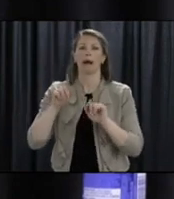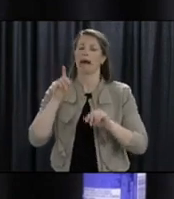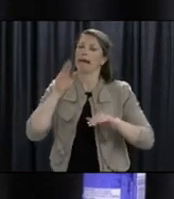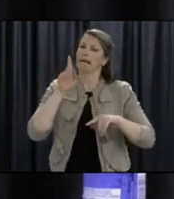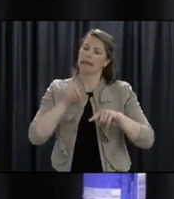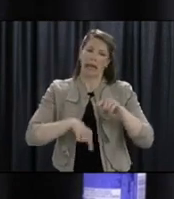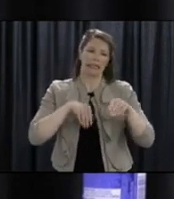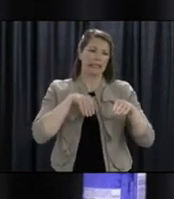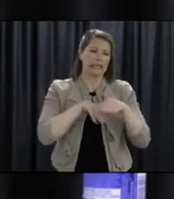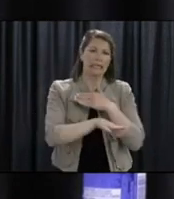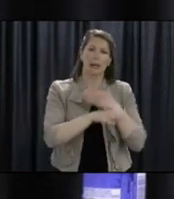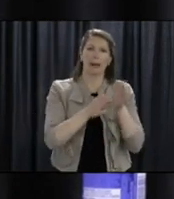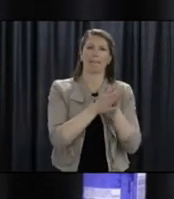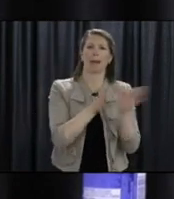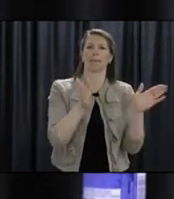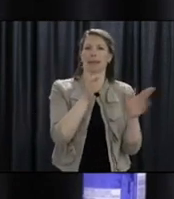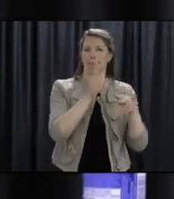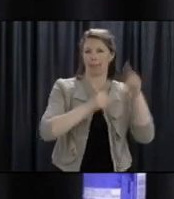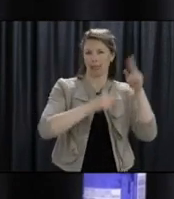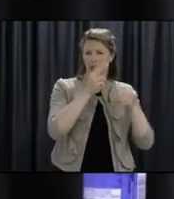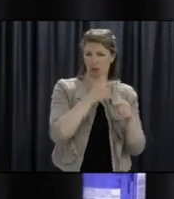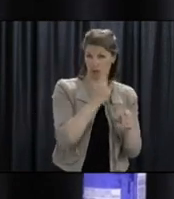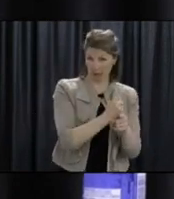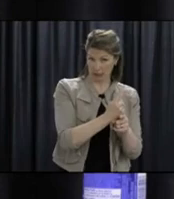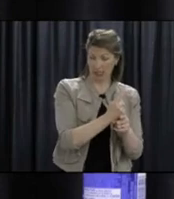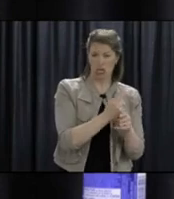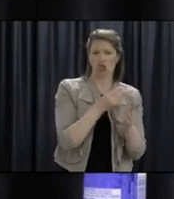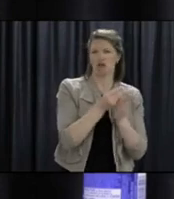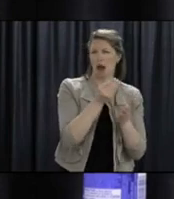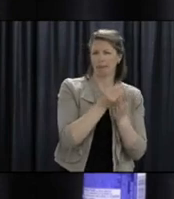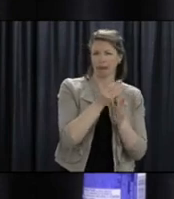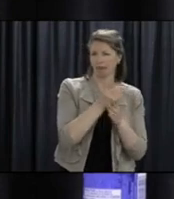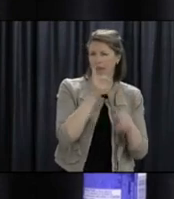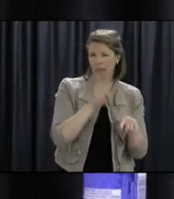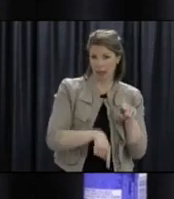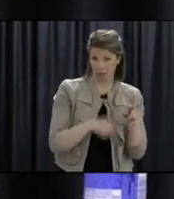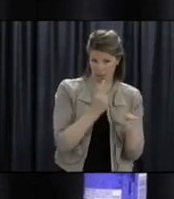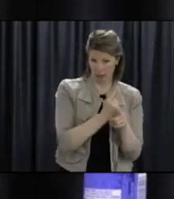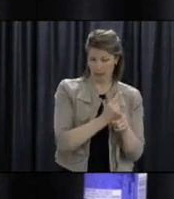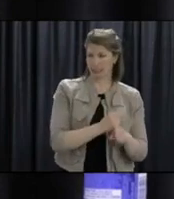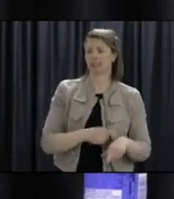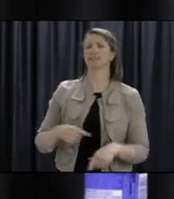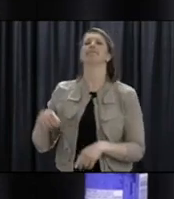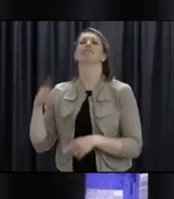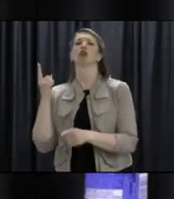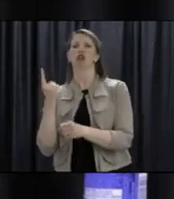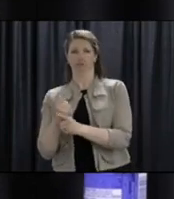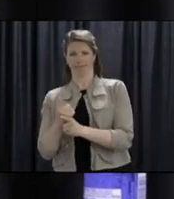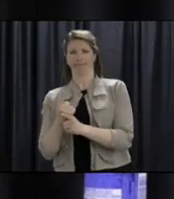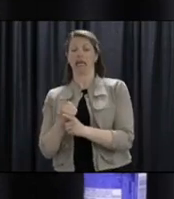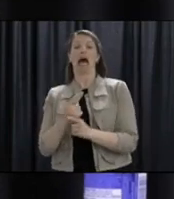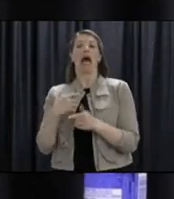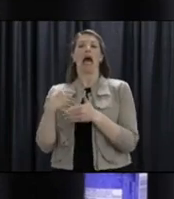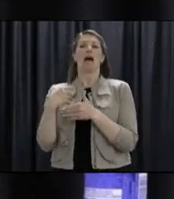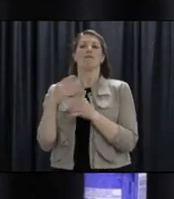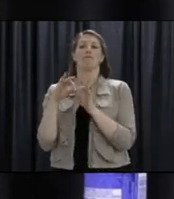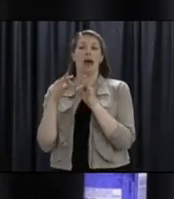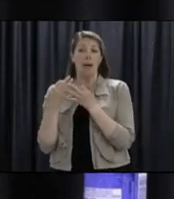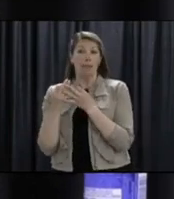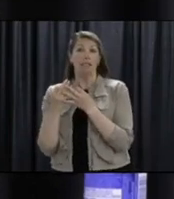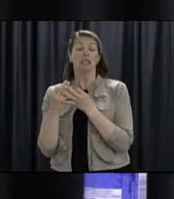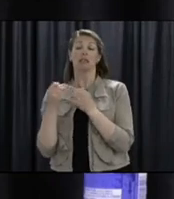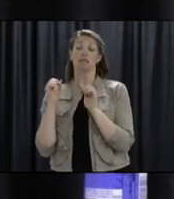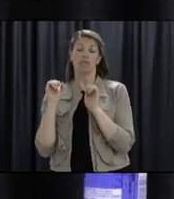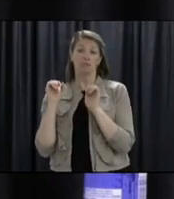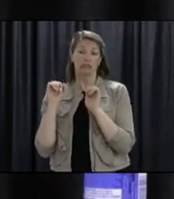to allow them to get out to get some fresh air, to be able to interact with their family in a setting outside